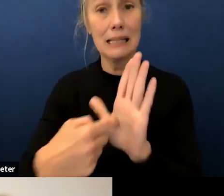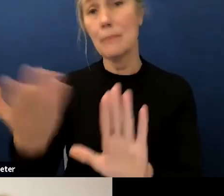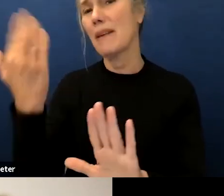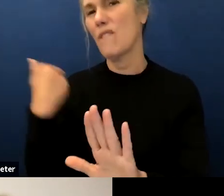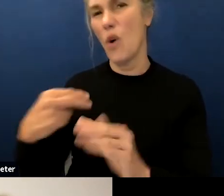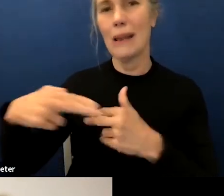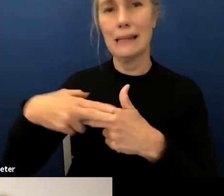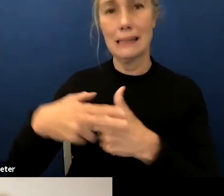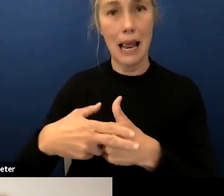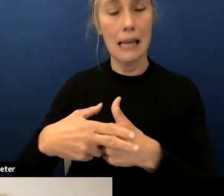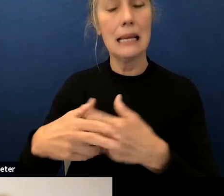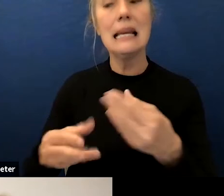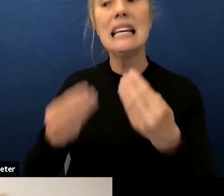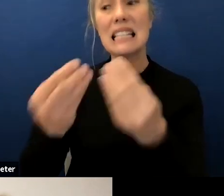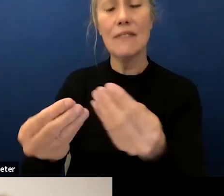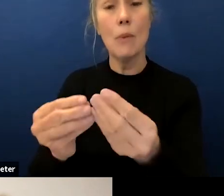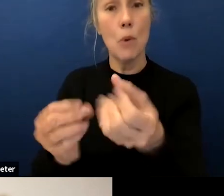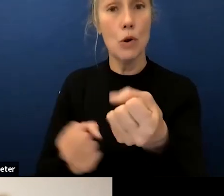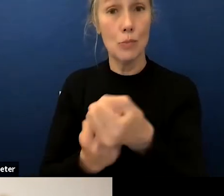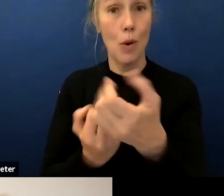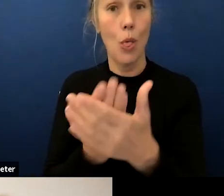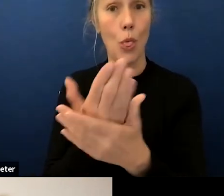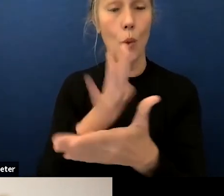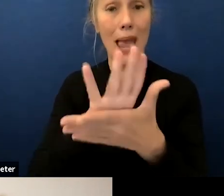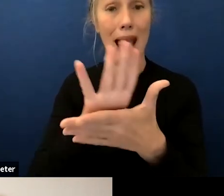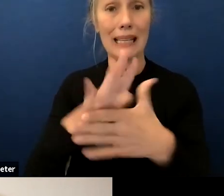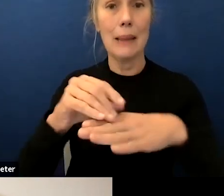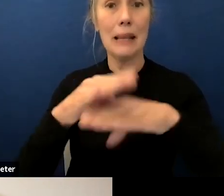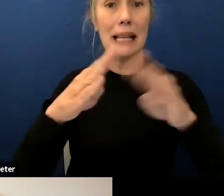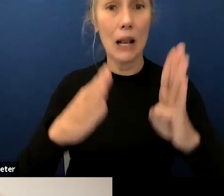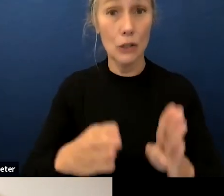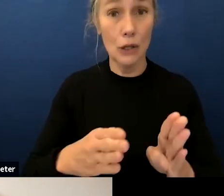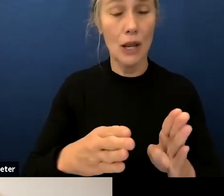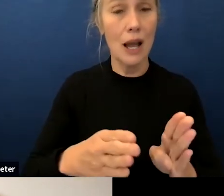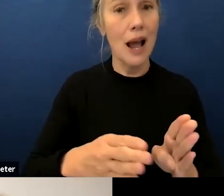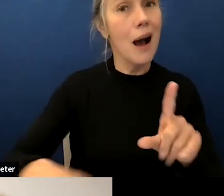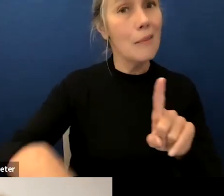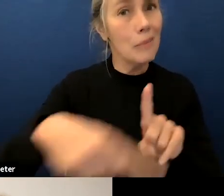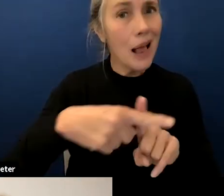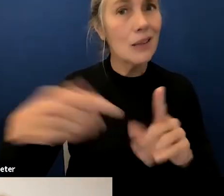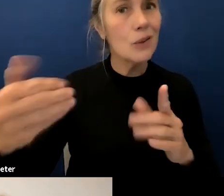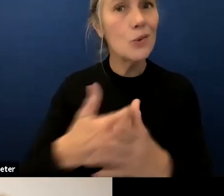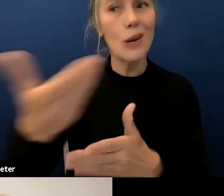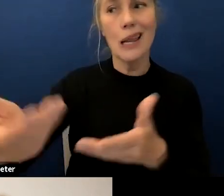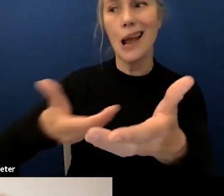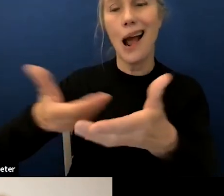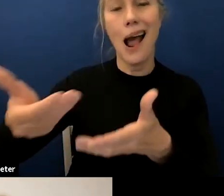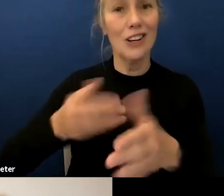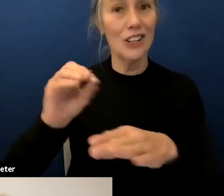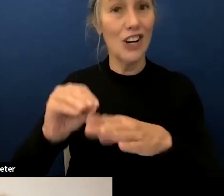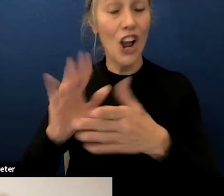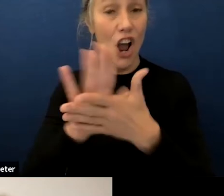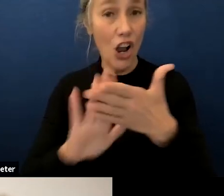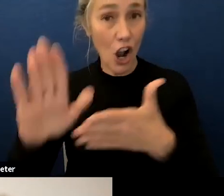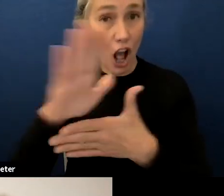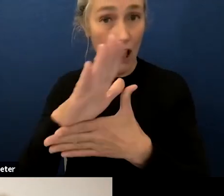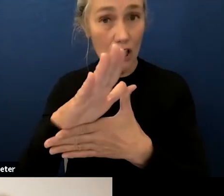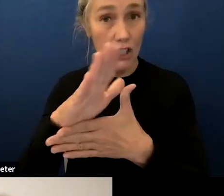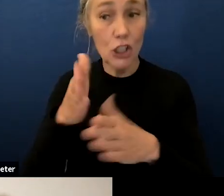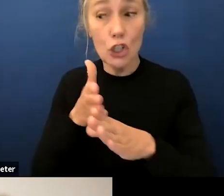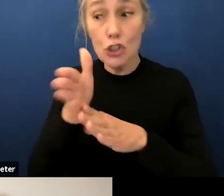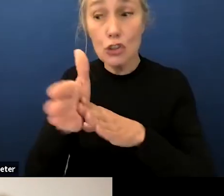providing them additional support through our academic counselors but also through our newly hired college and career counselor